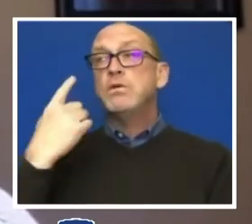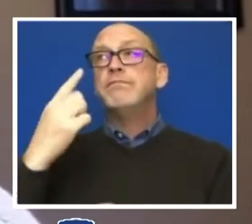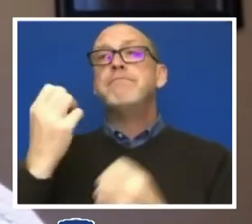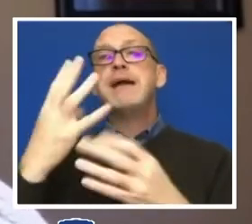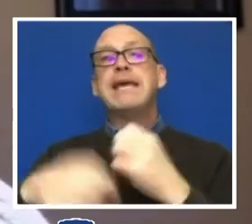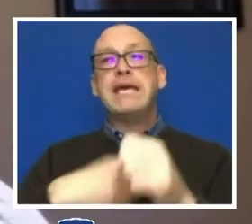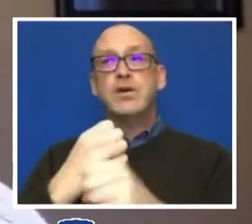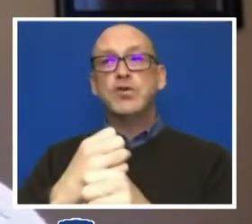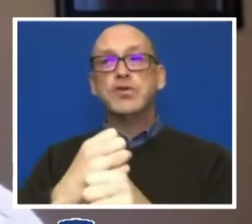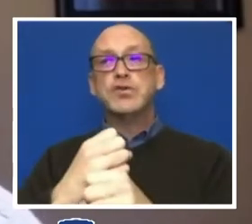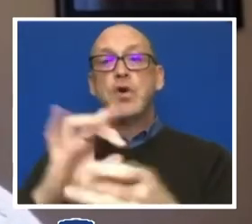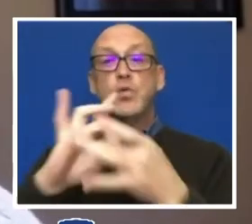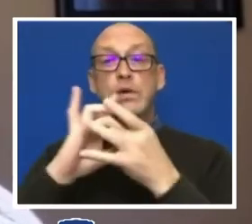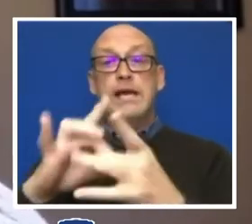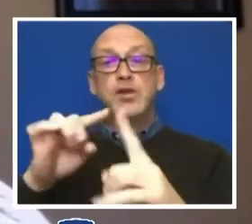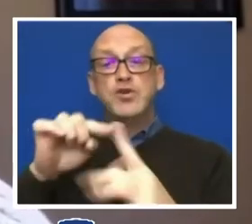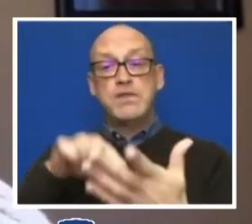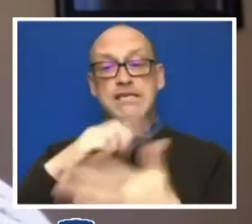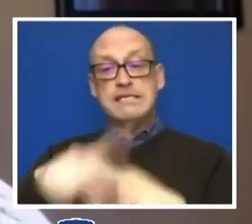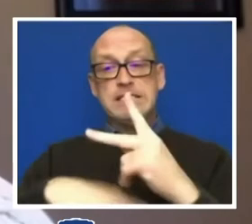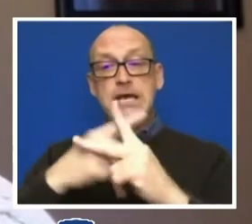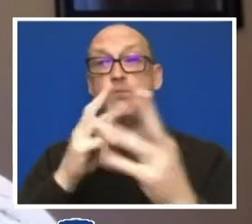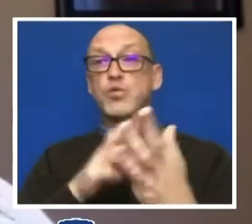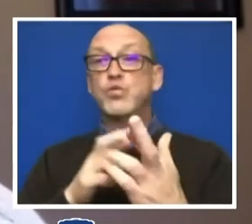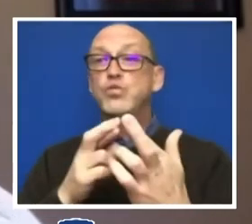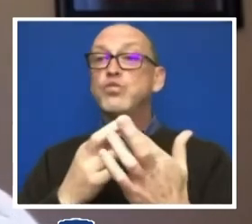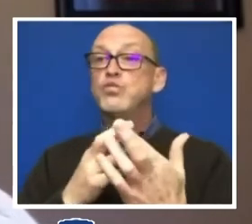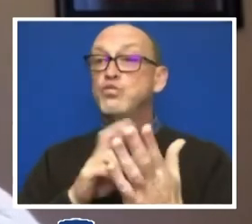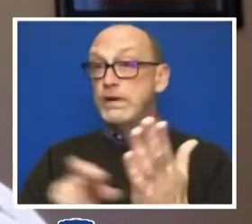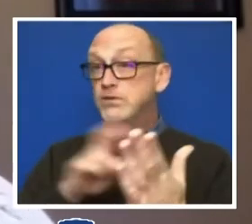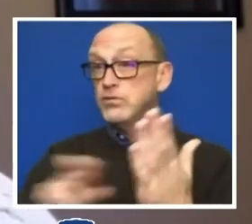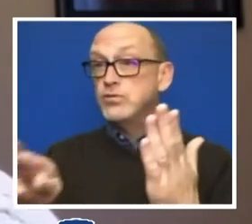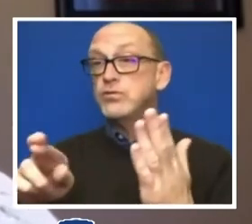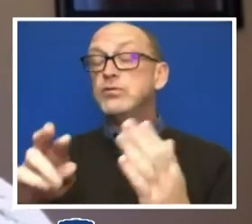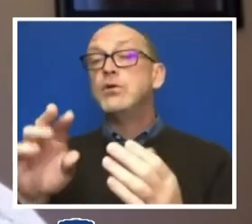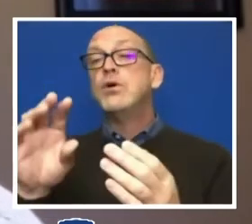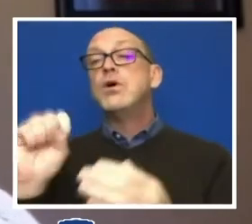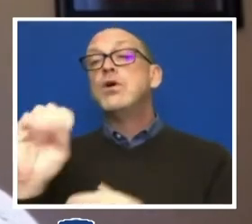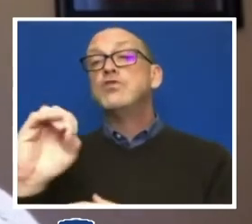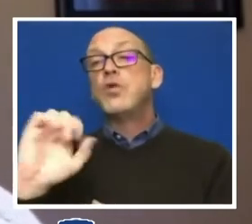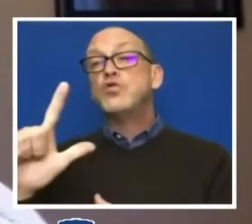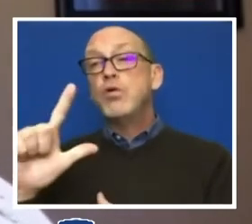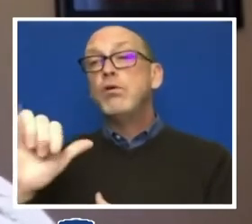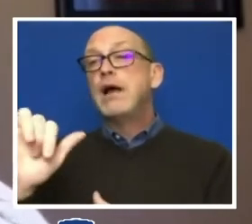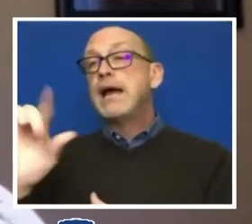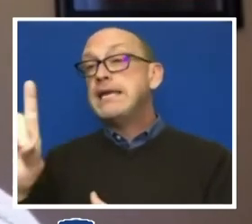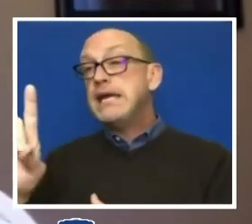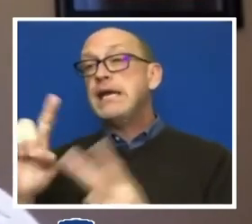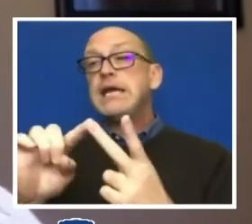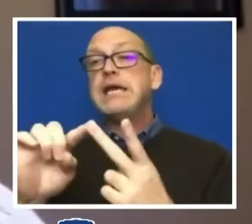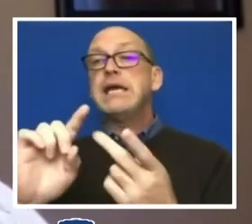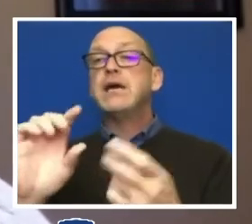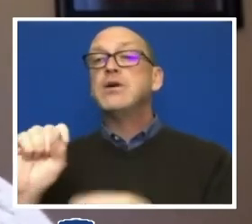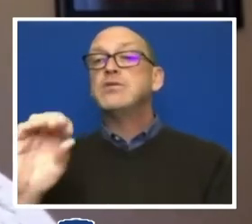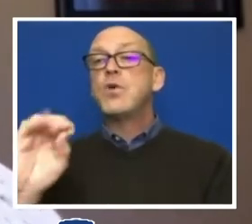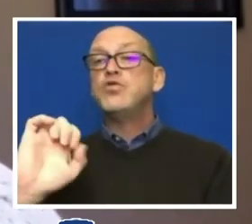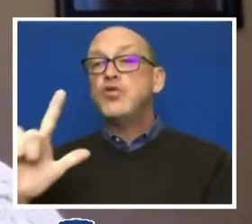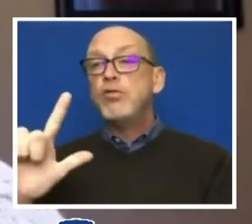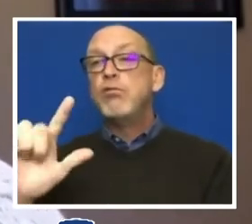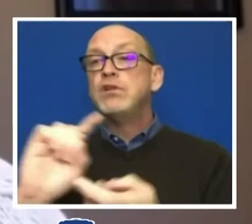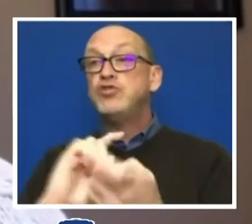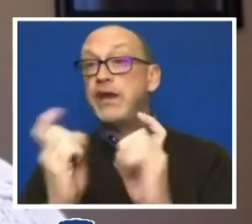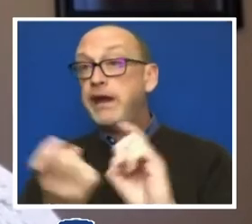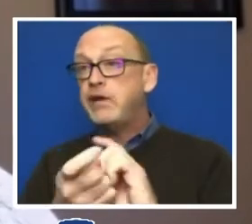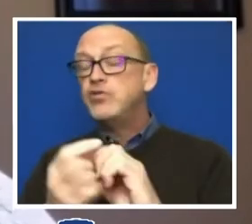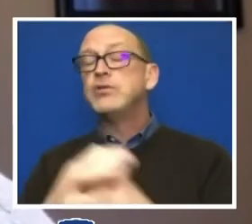kind of research about social identity, social inequalities, social change. We have